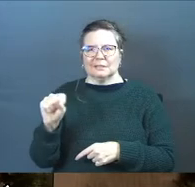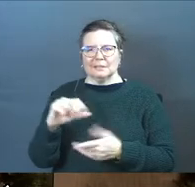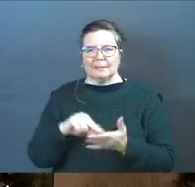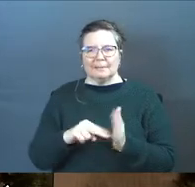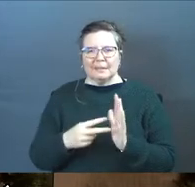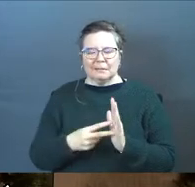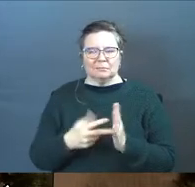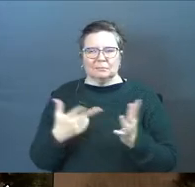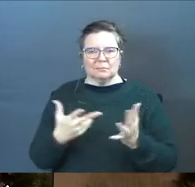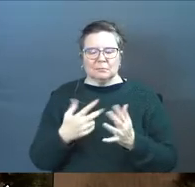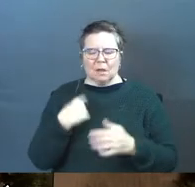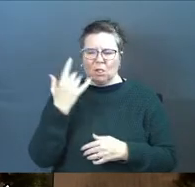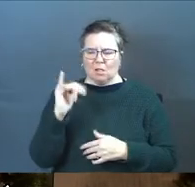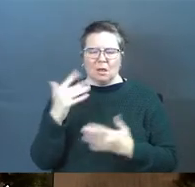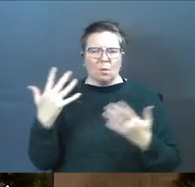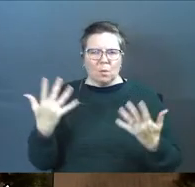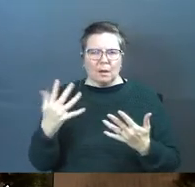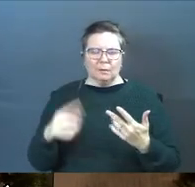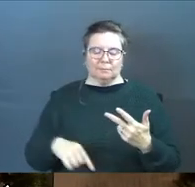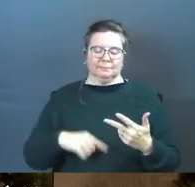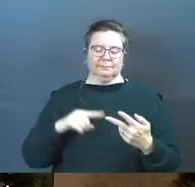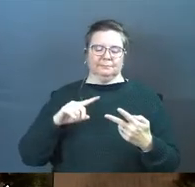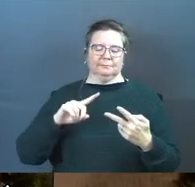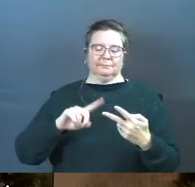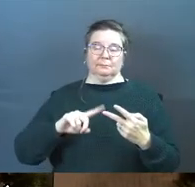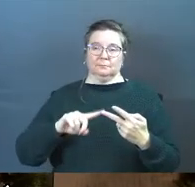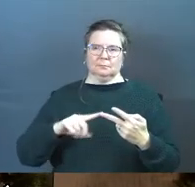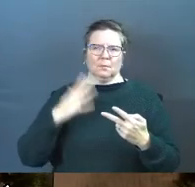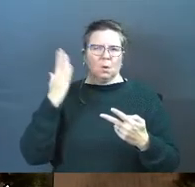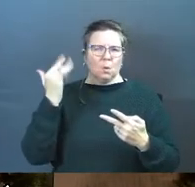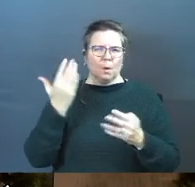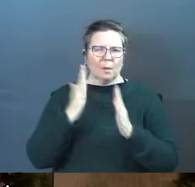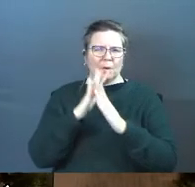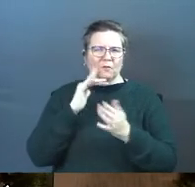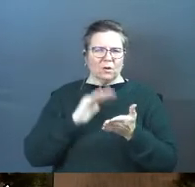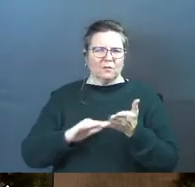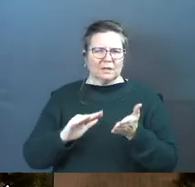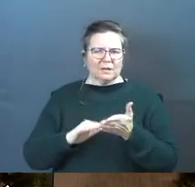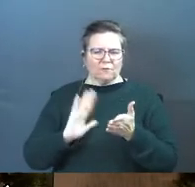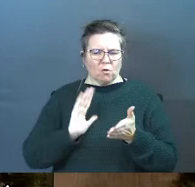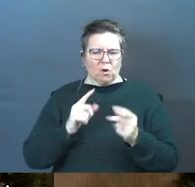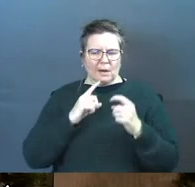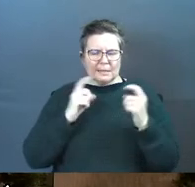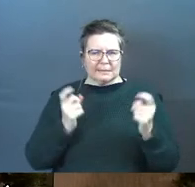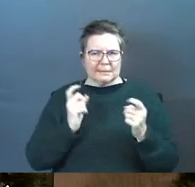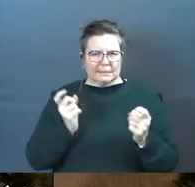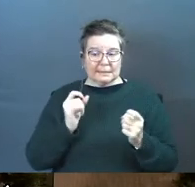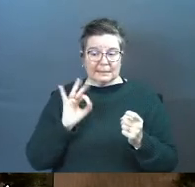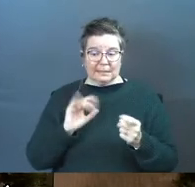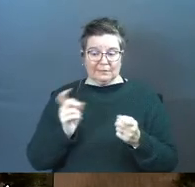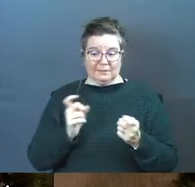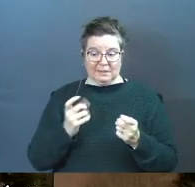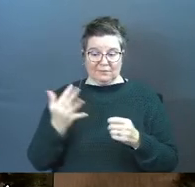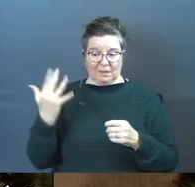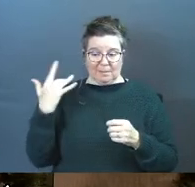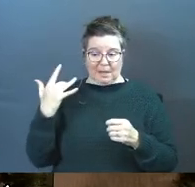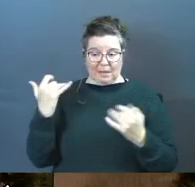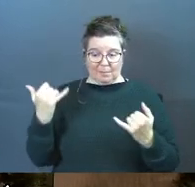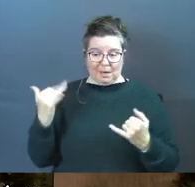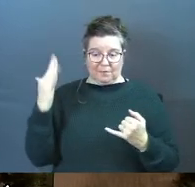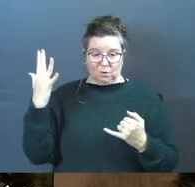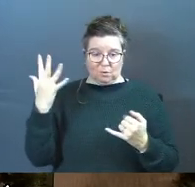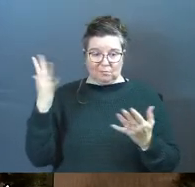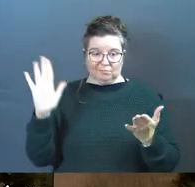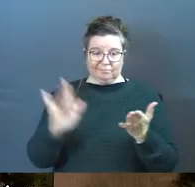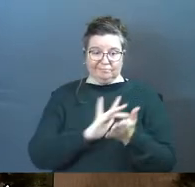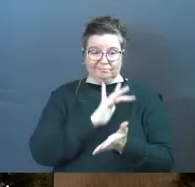what does it look like? Second one, why do we pray for forgiveness for our sins if our sins from the past, present, and future